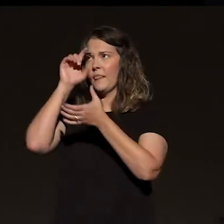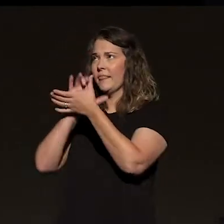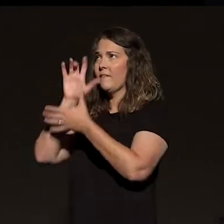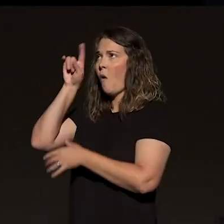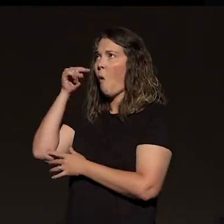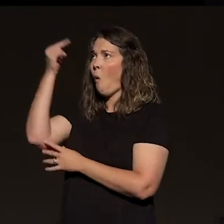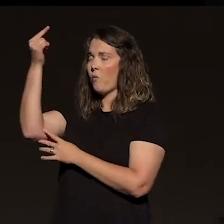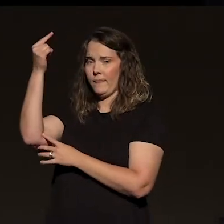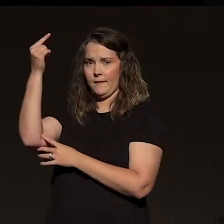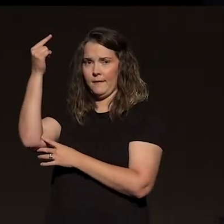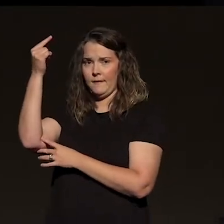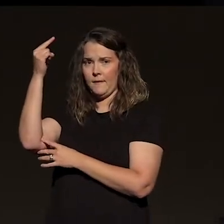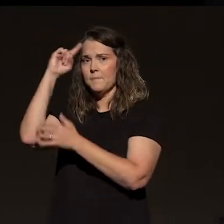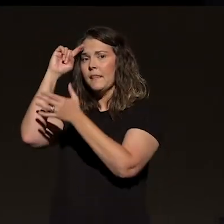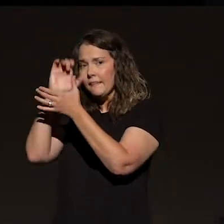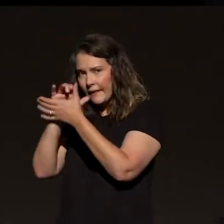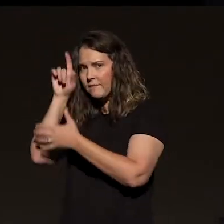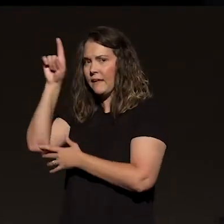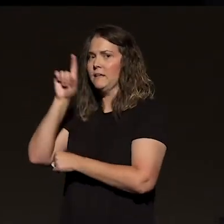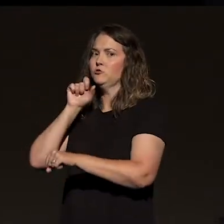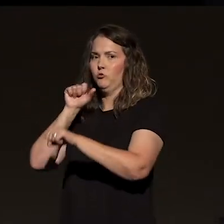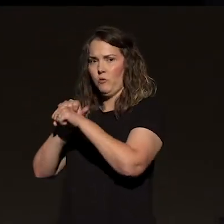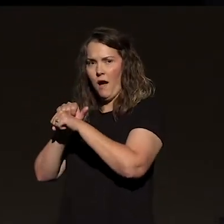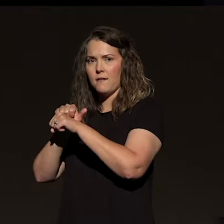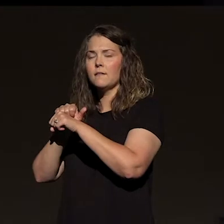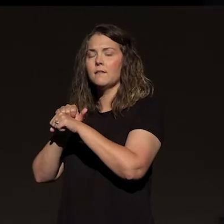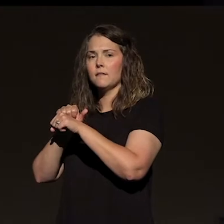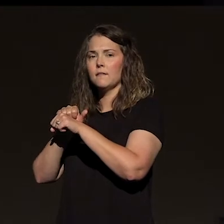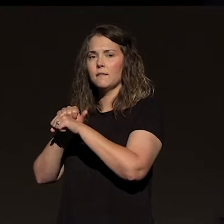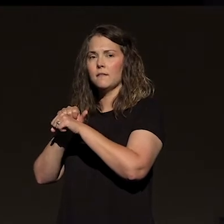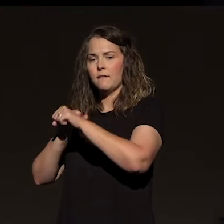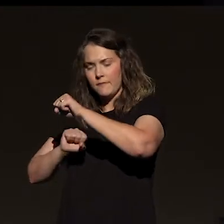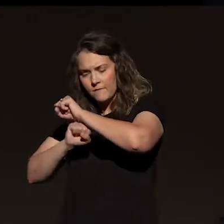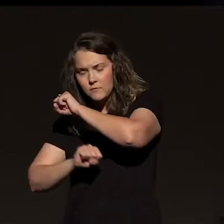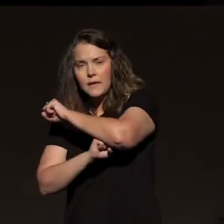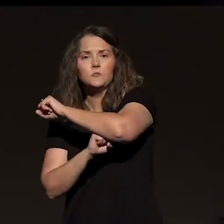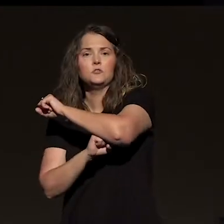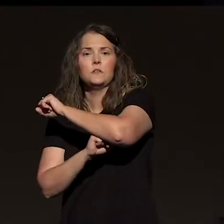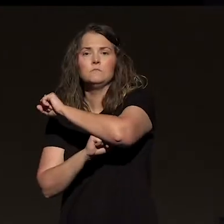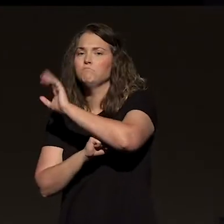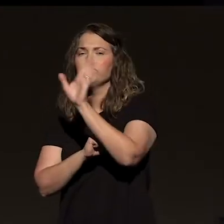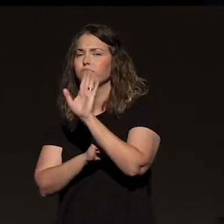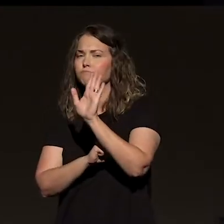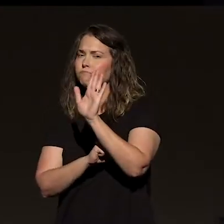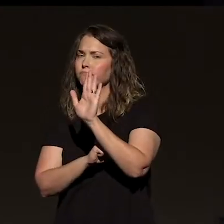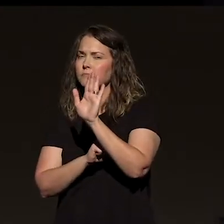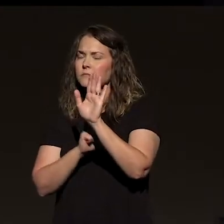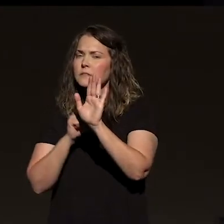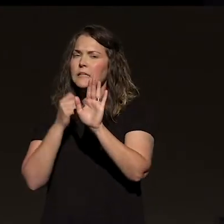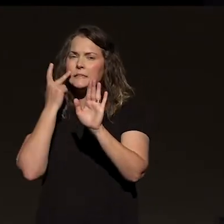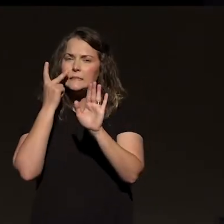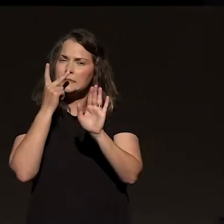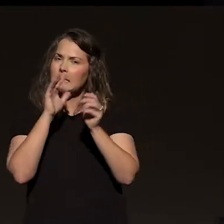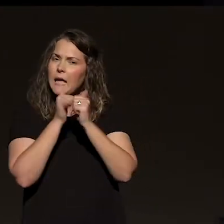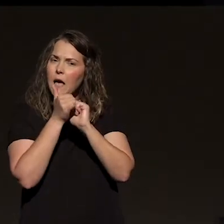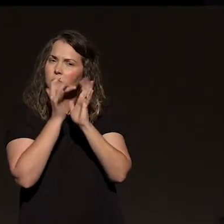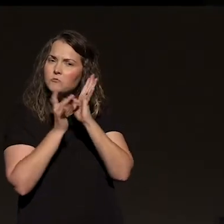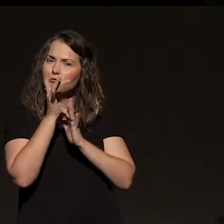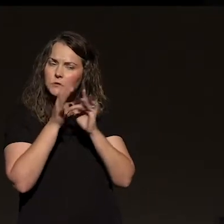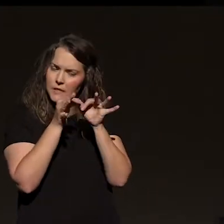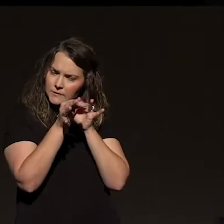believe that God is the rock. Believe that Jesus is the rock, my foundation. No, look at how he defines it. Verse 24,